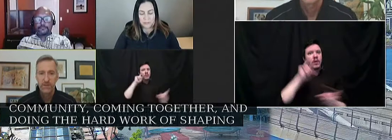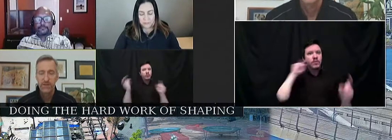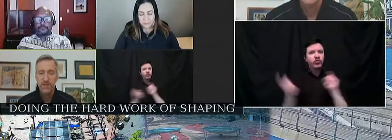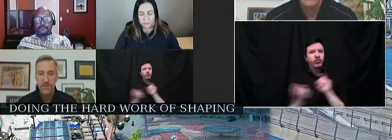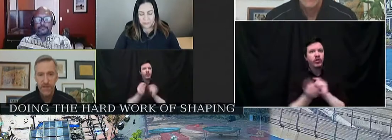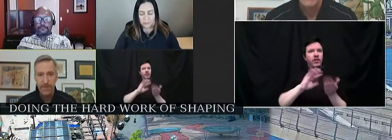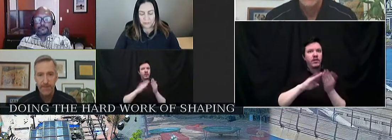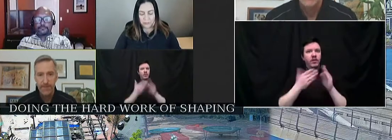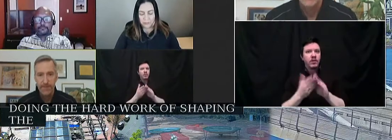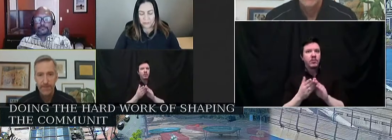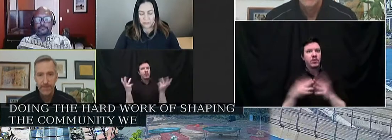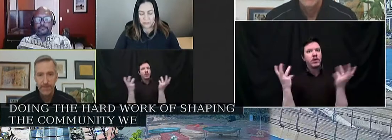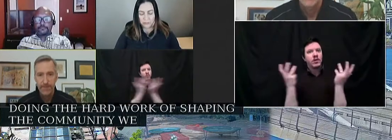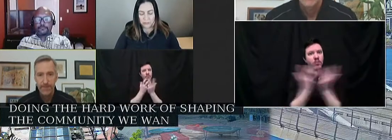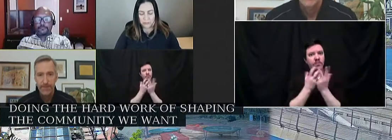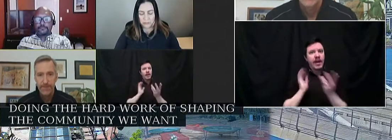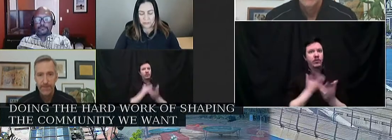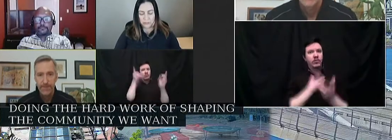to see.